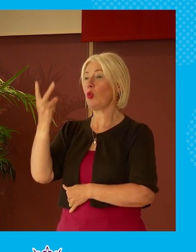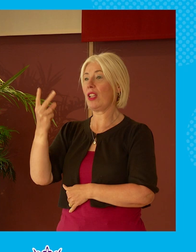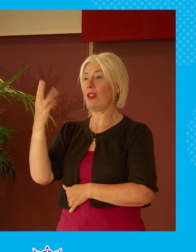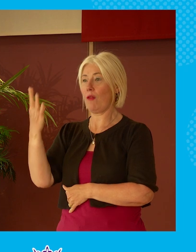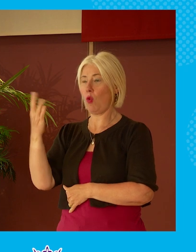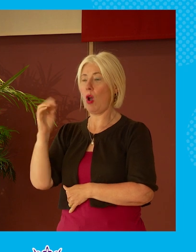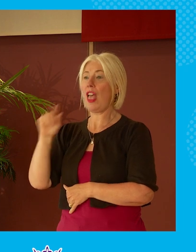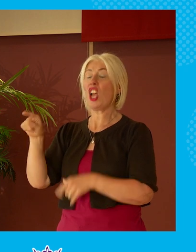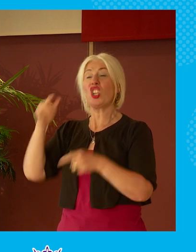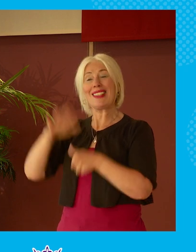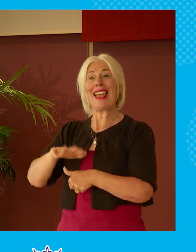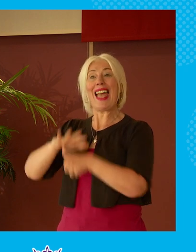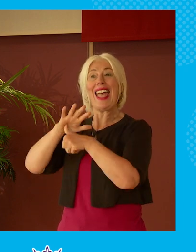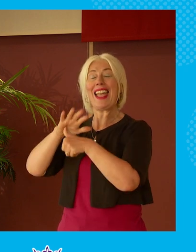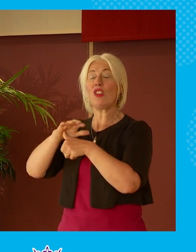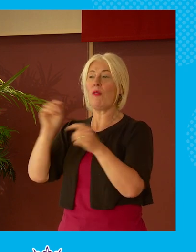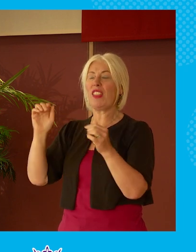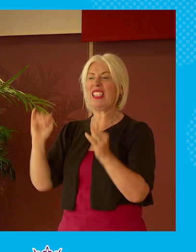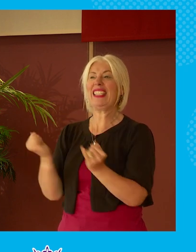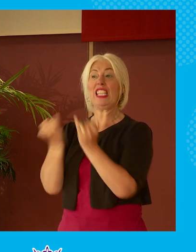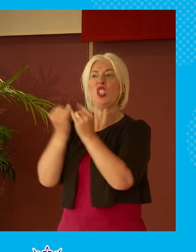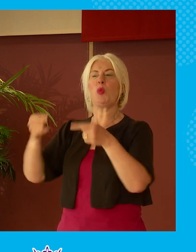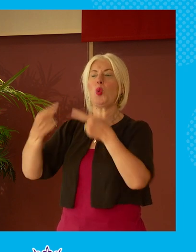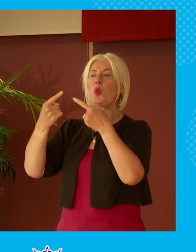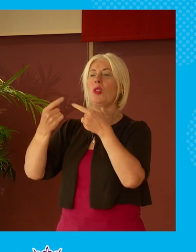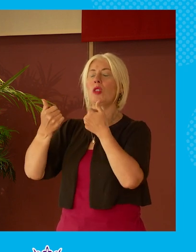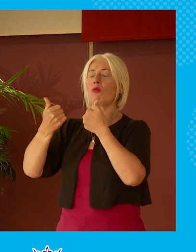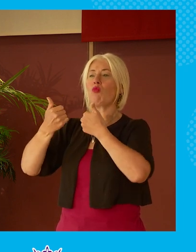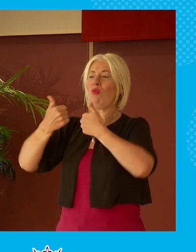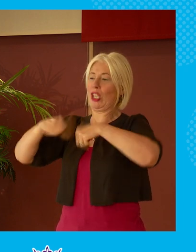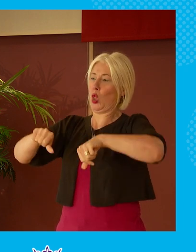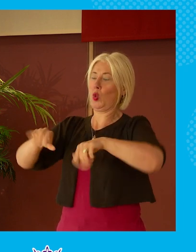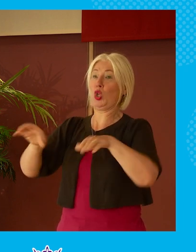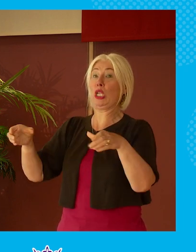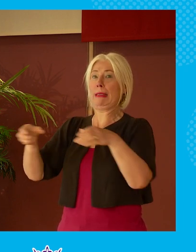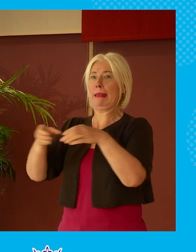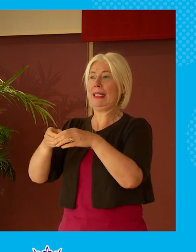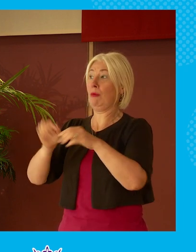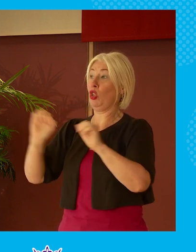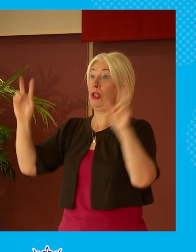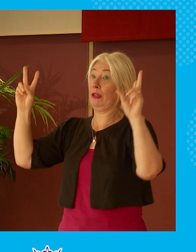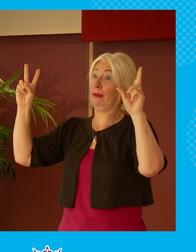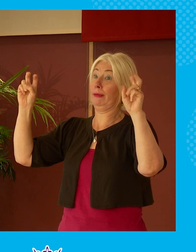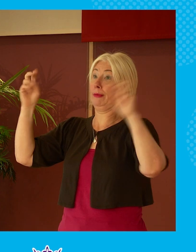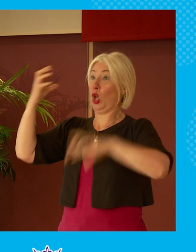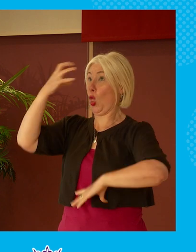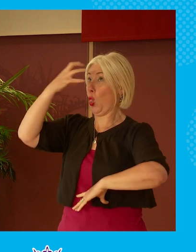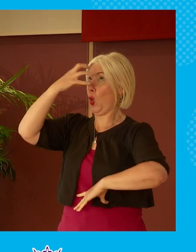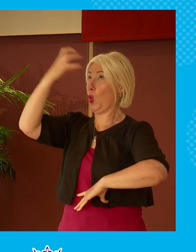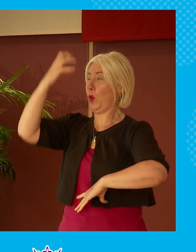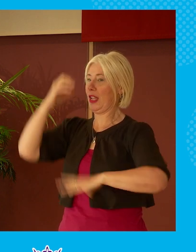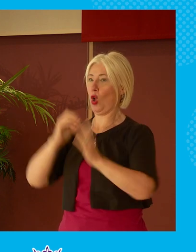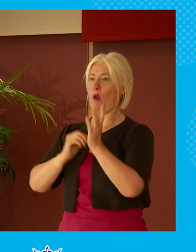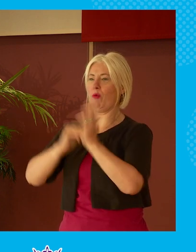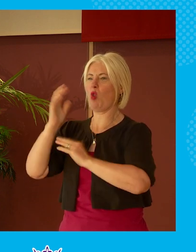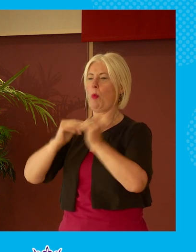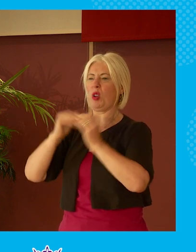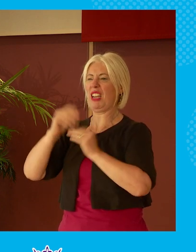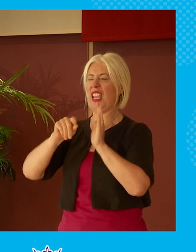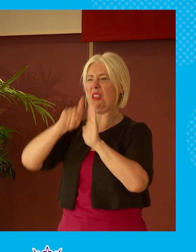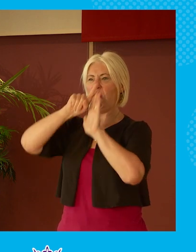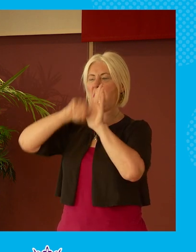Dispute Resolution Team. She is described as and I'm quoting the Queen of Property Litigation in Scotland,